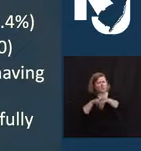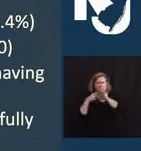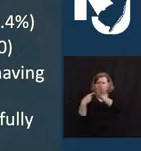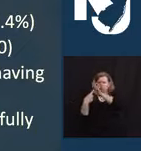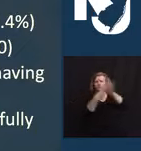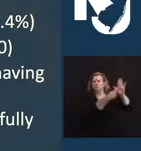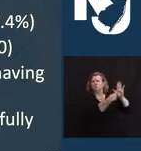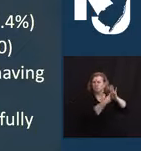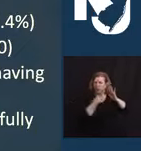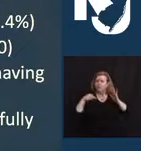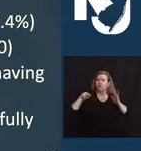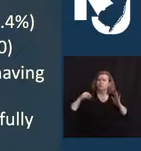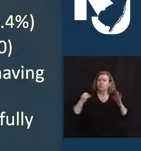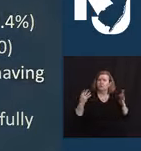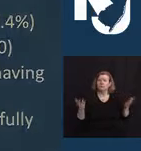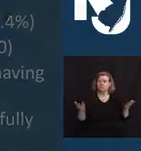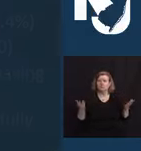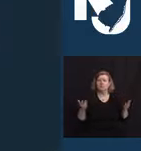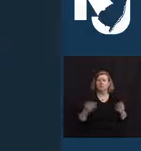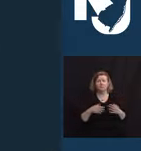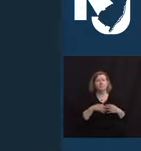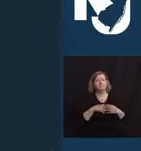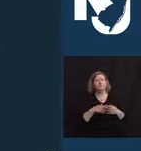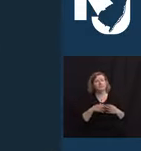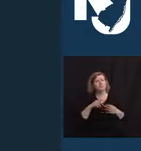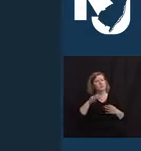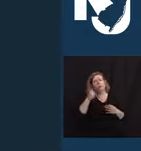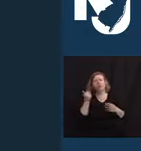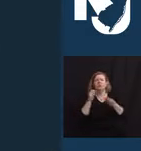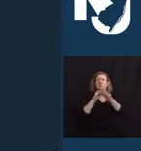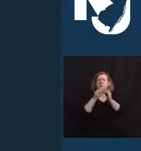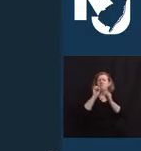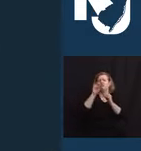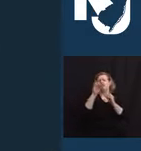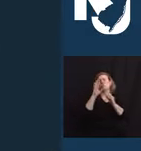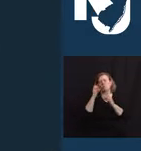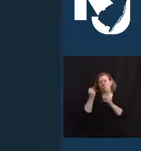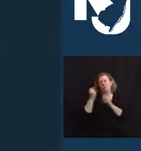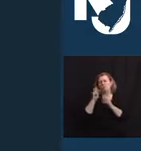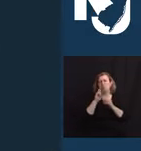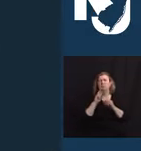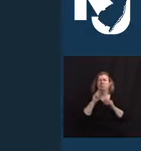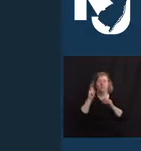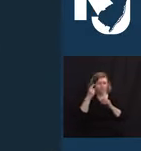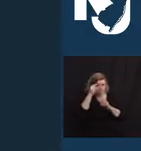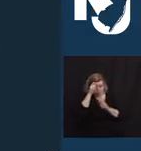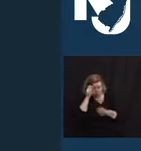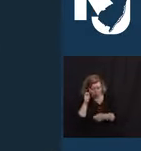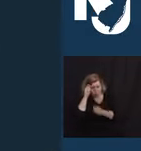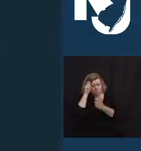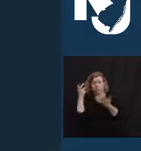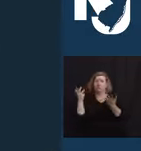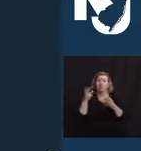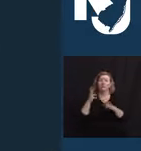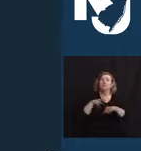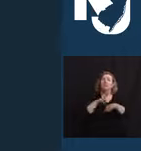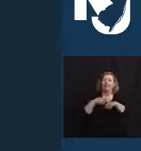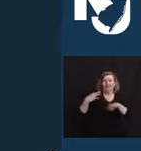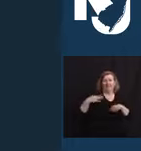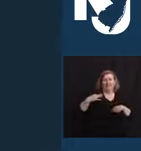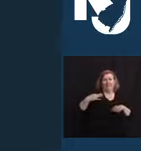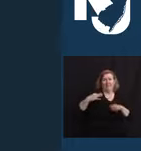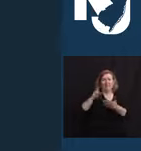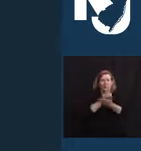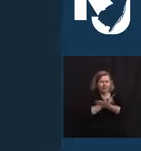I'll get to all the other numbers in a minute, but first I do want to acknowledge that this is National Volunteer